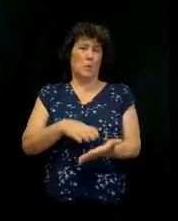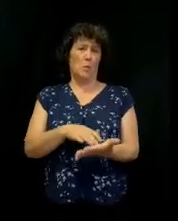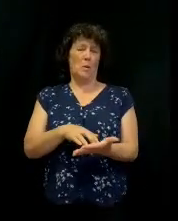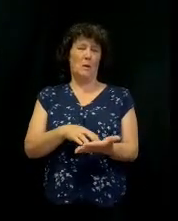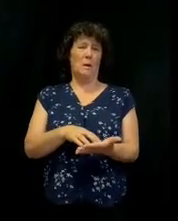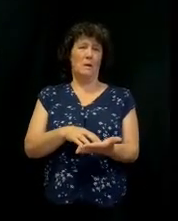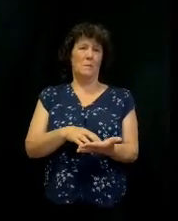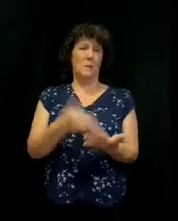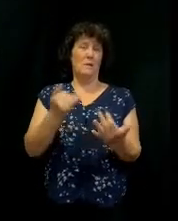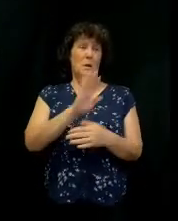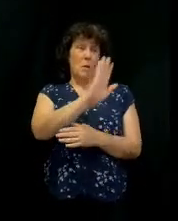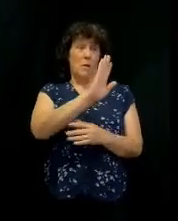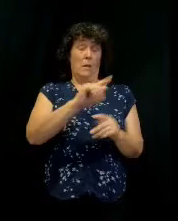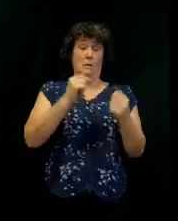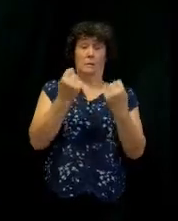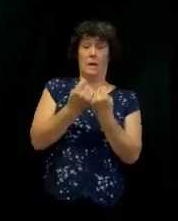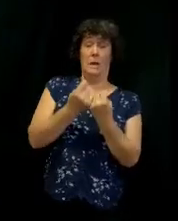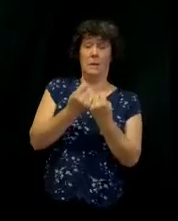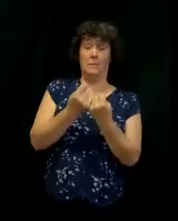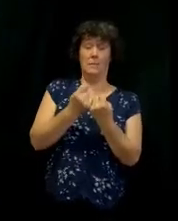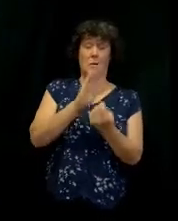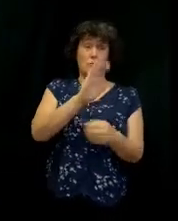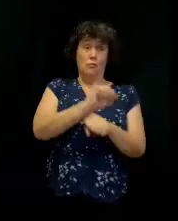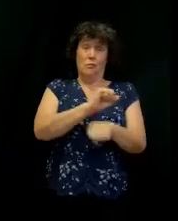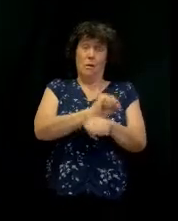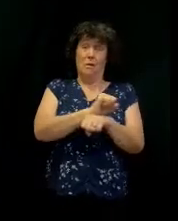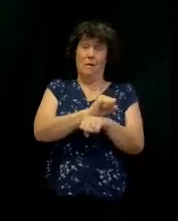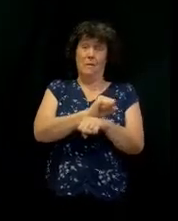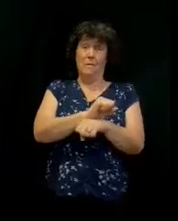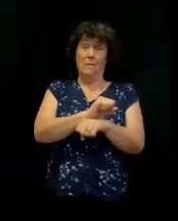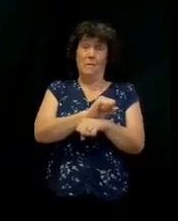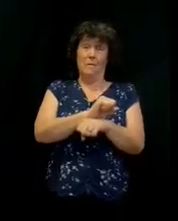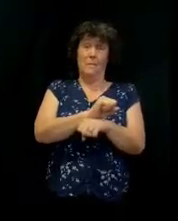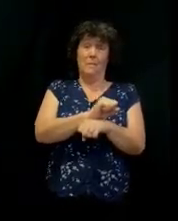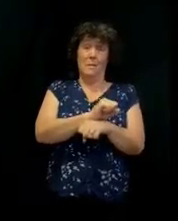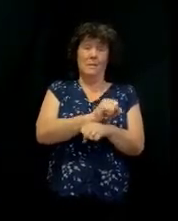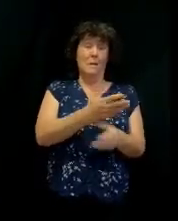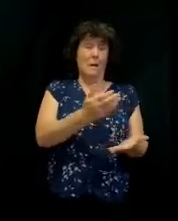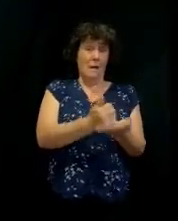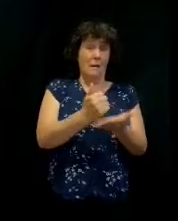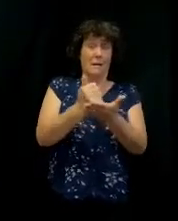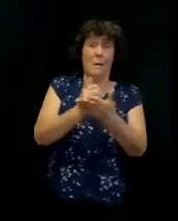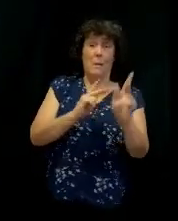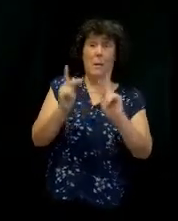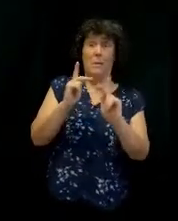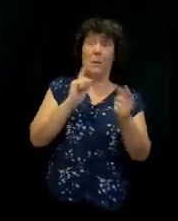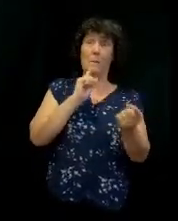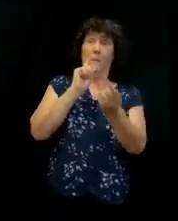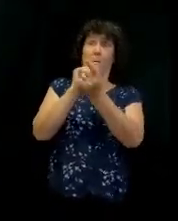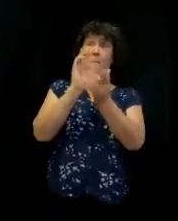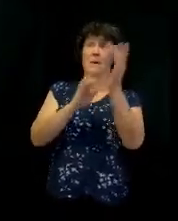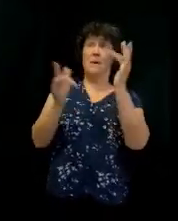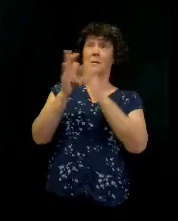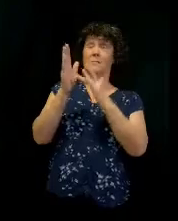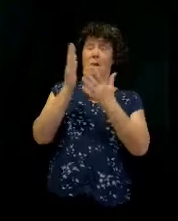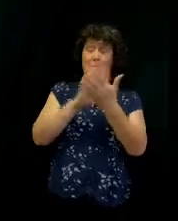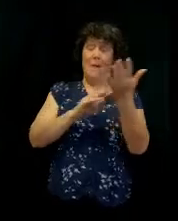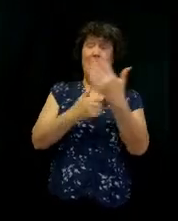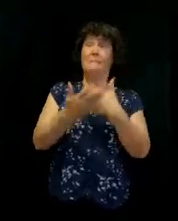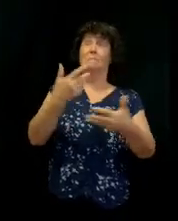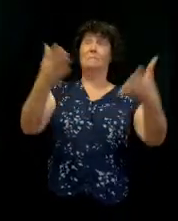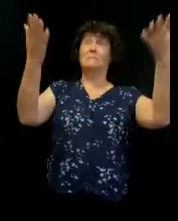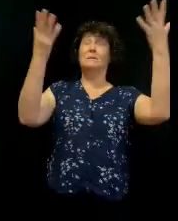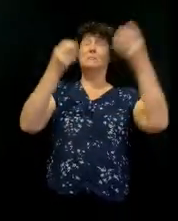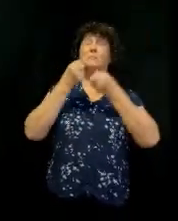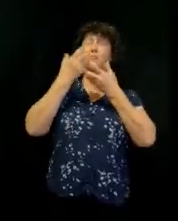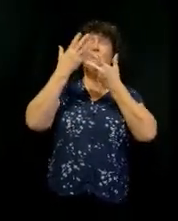it's also your job to get people to Jesus, because your worship and the person beside you could be affected because you're lifting your hands, because you shout. I